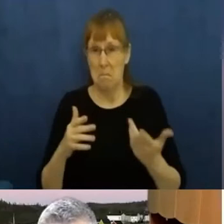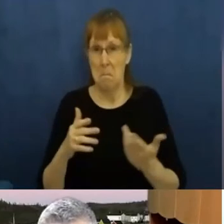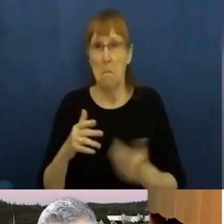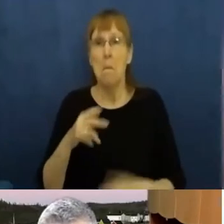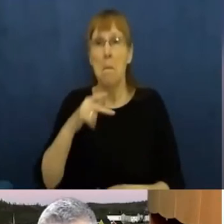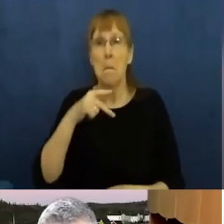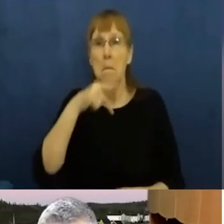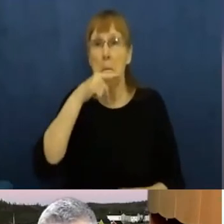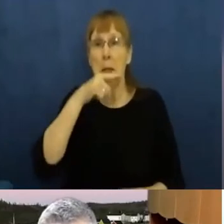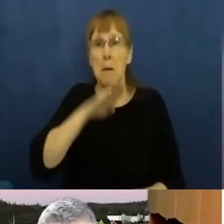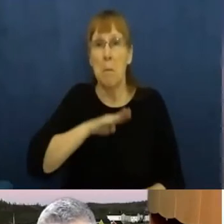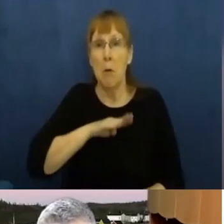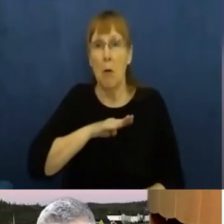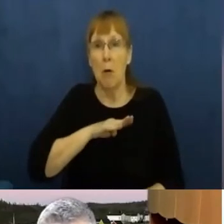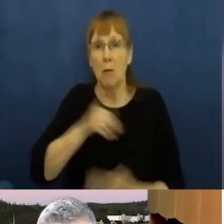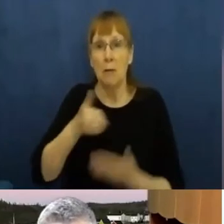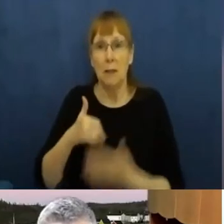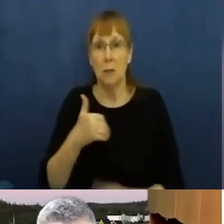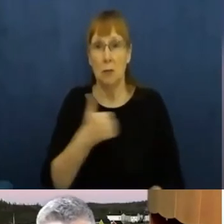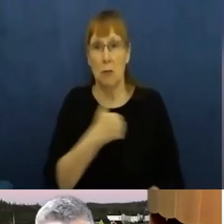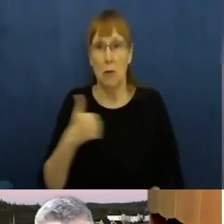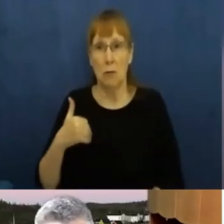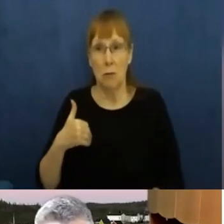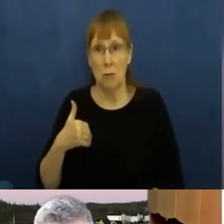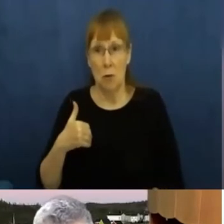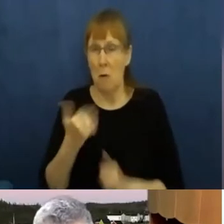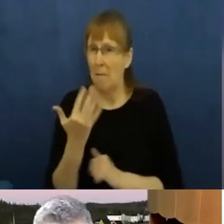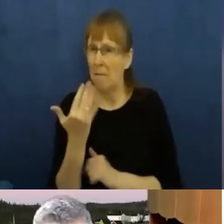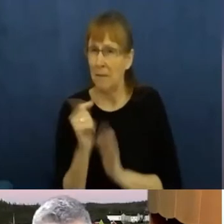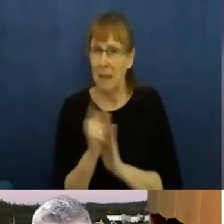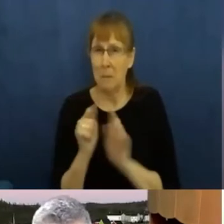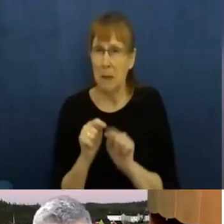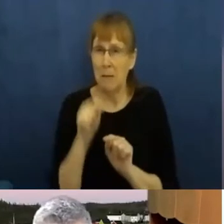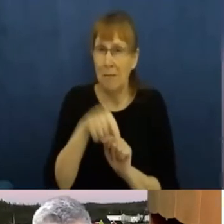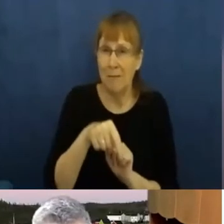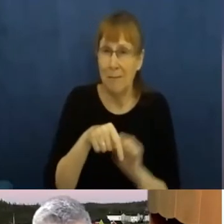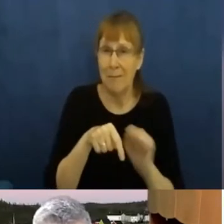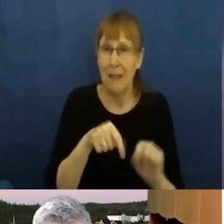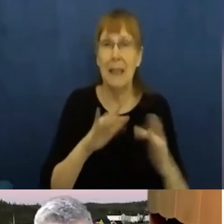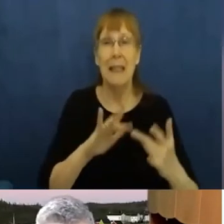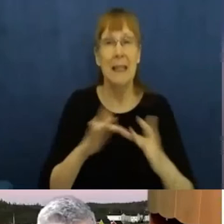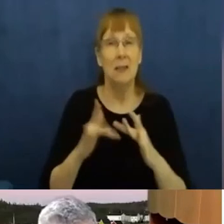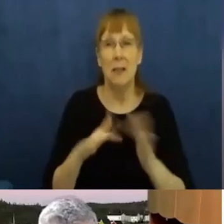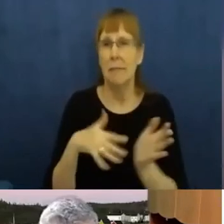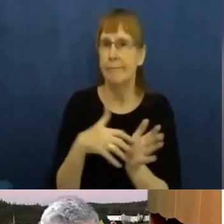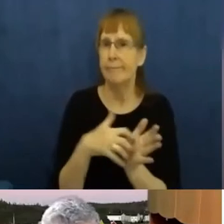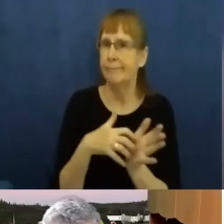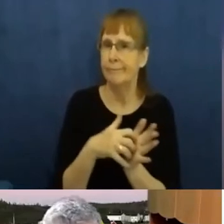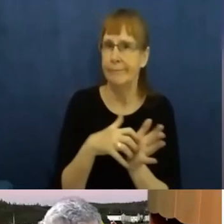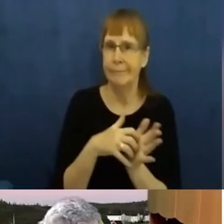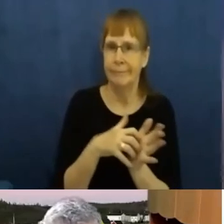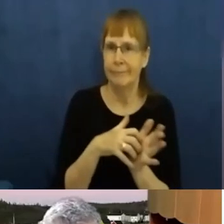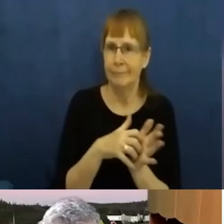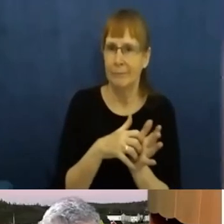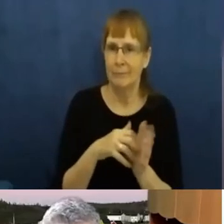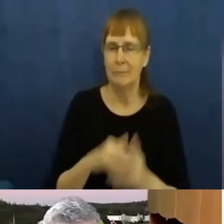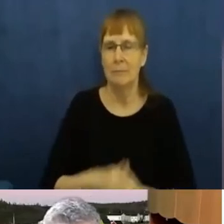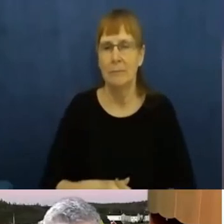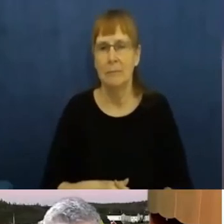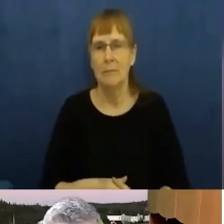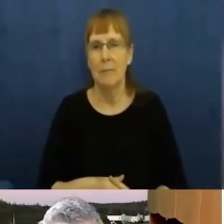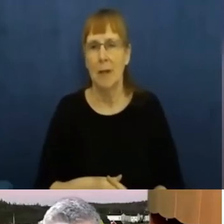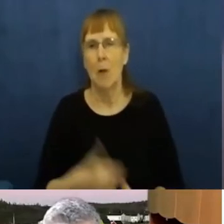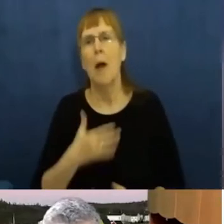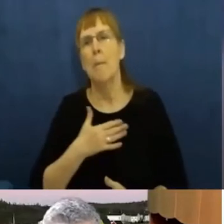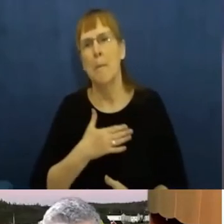that don't have reliable Internet for their children. I have to admit, my own children were quite pleased about that as they were trying to